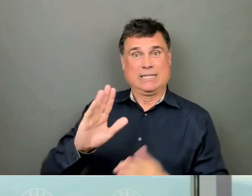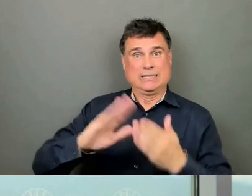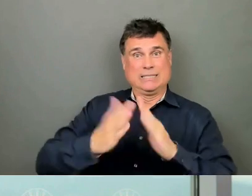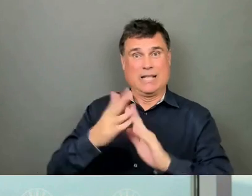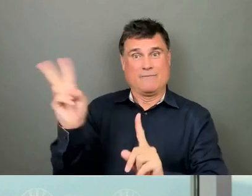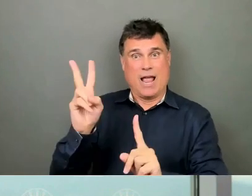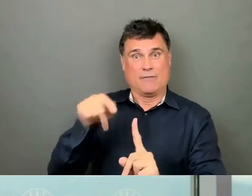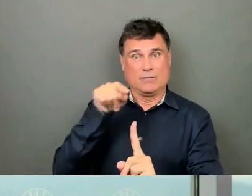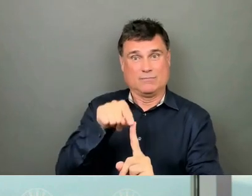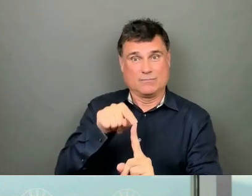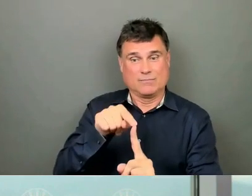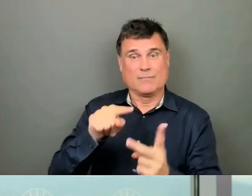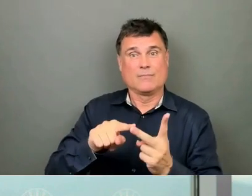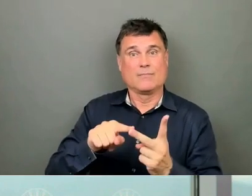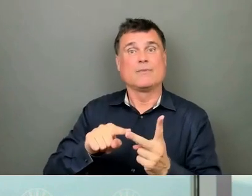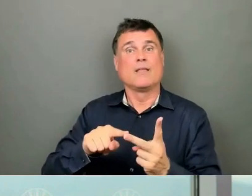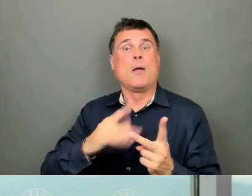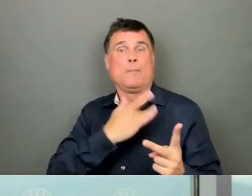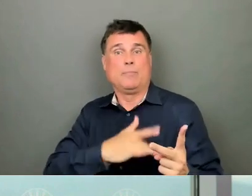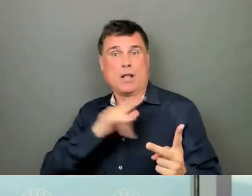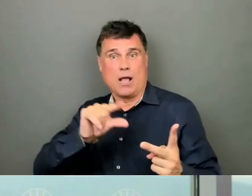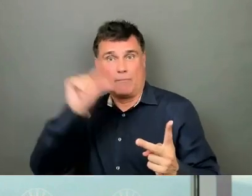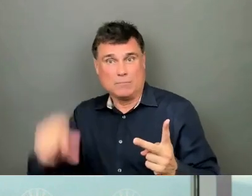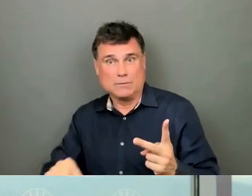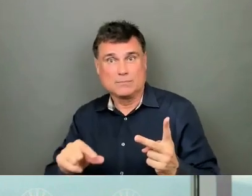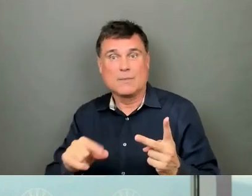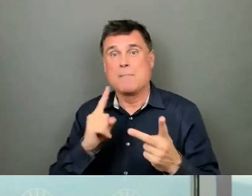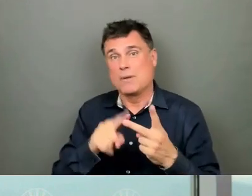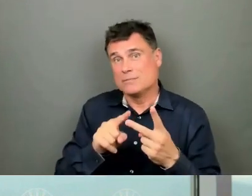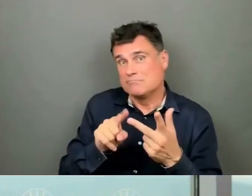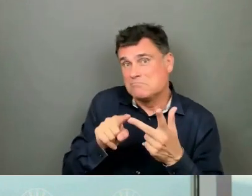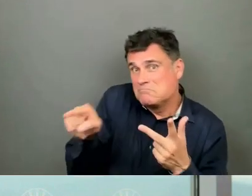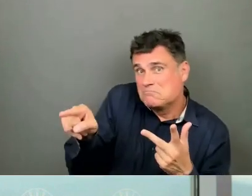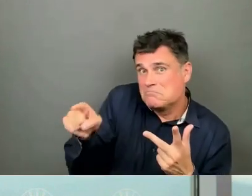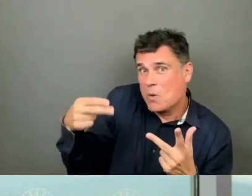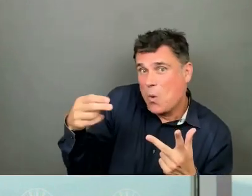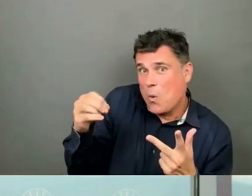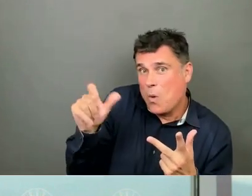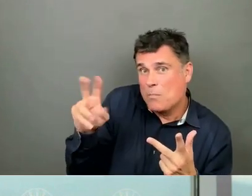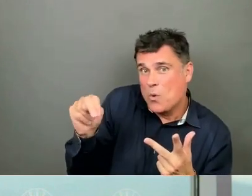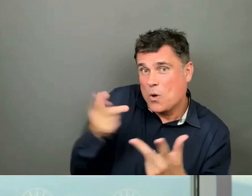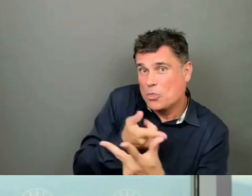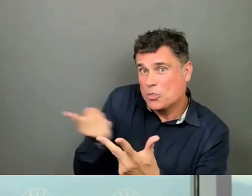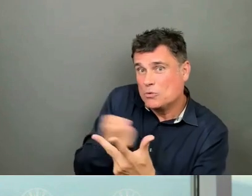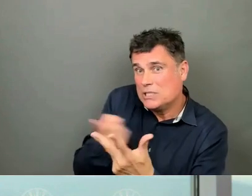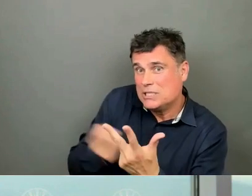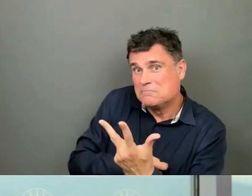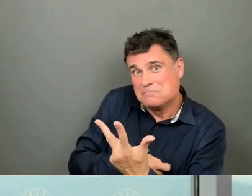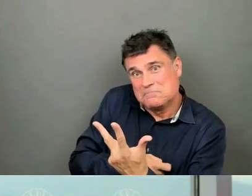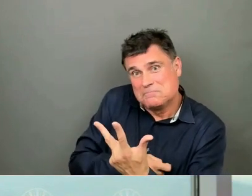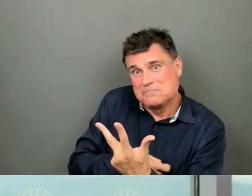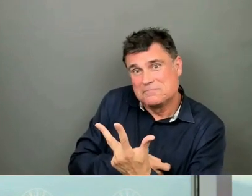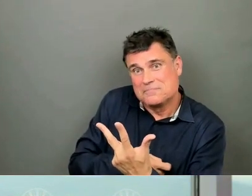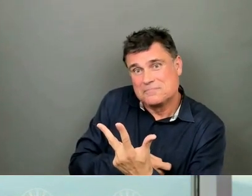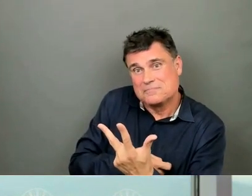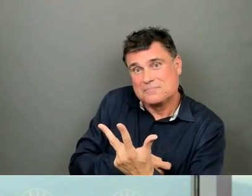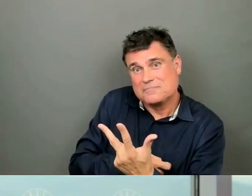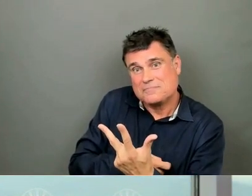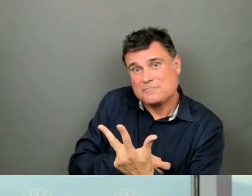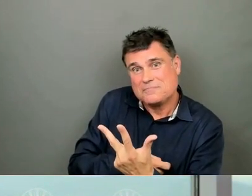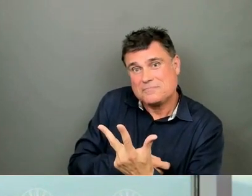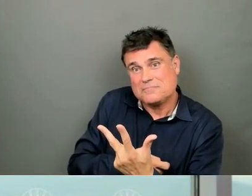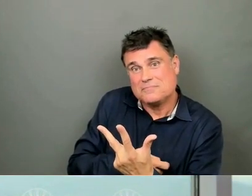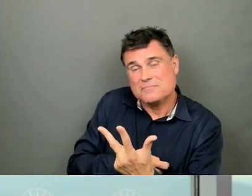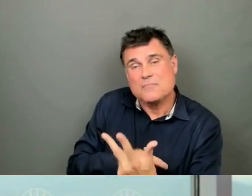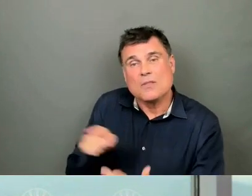province of BC, and one hopes Holborn did not believe that the site would sit vacant